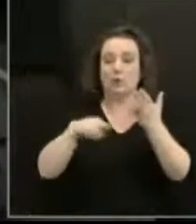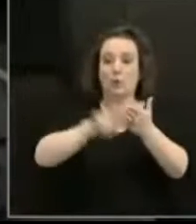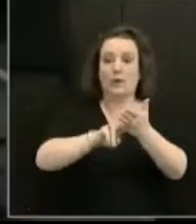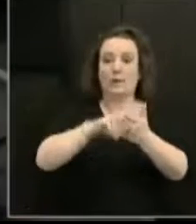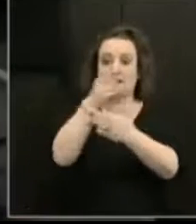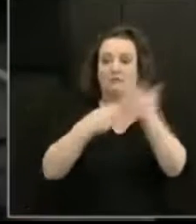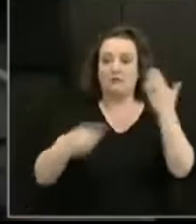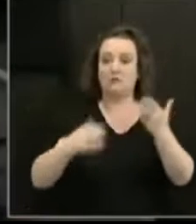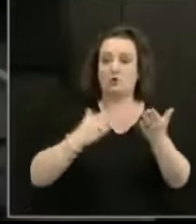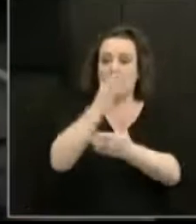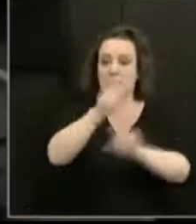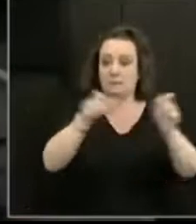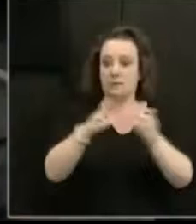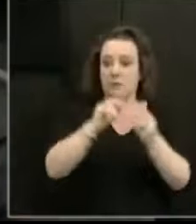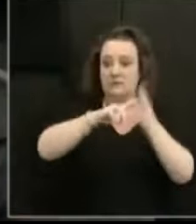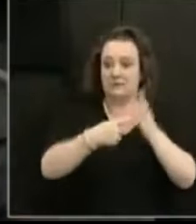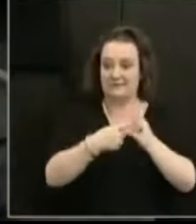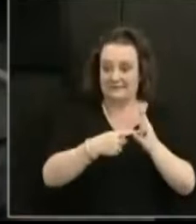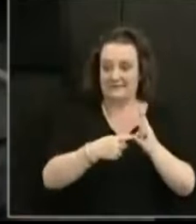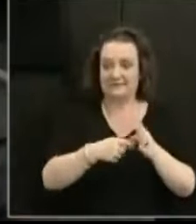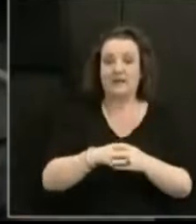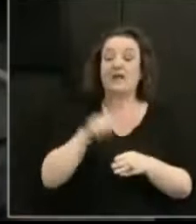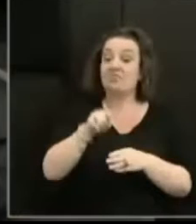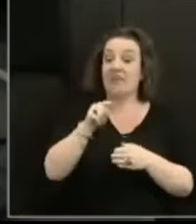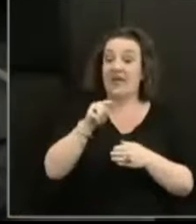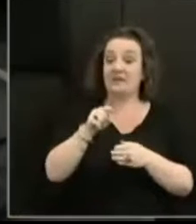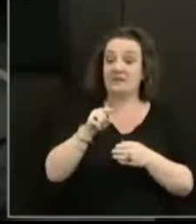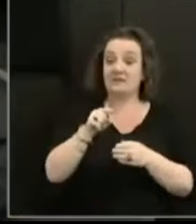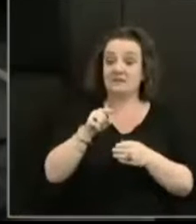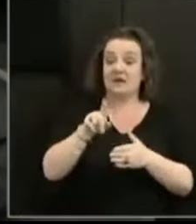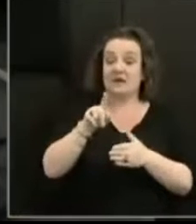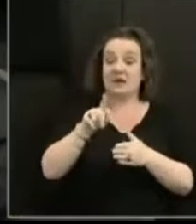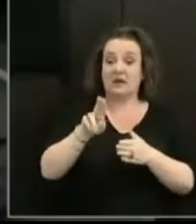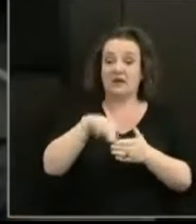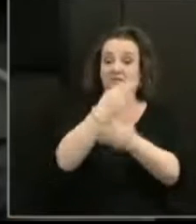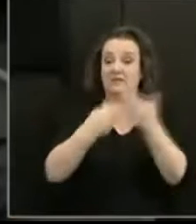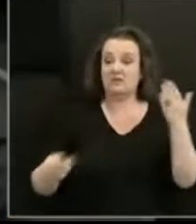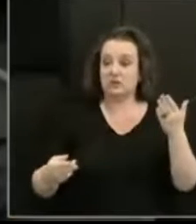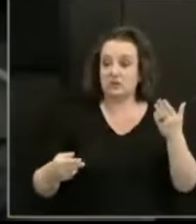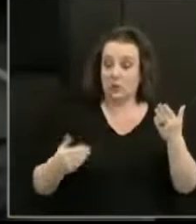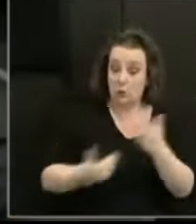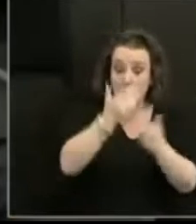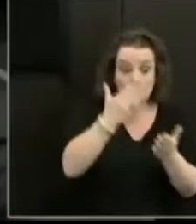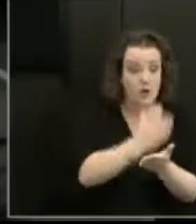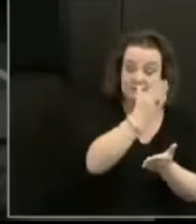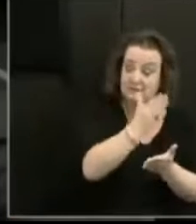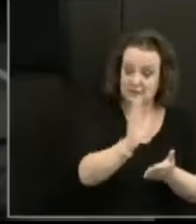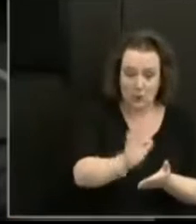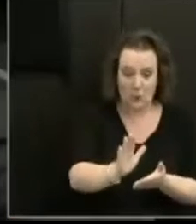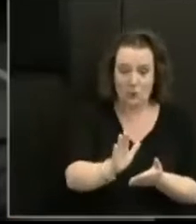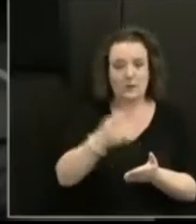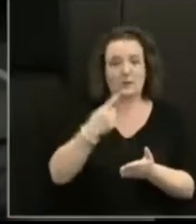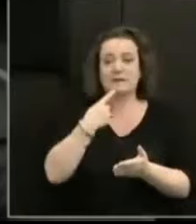with Disabilities. The Convention does not accord new or additional rights to disabled people. It